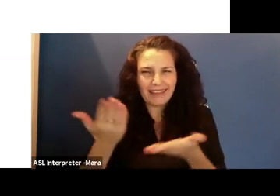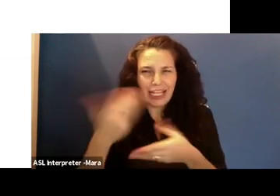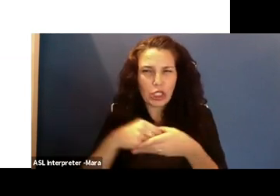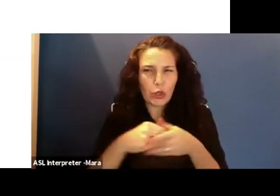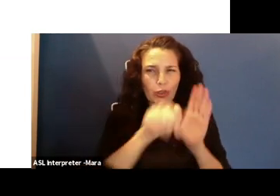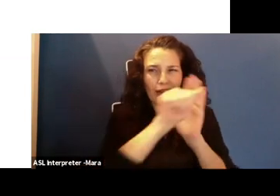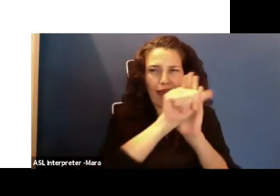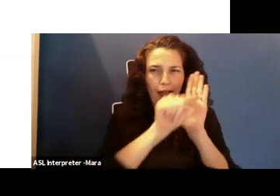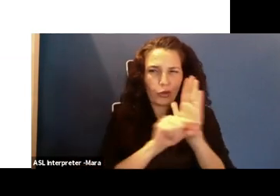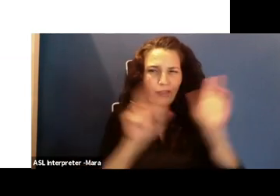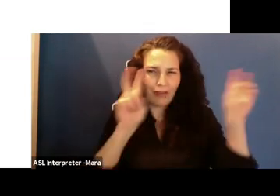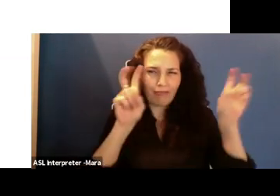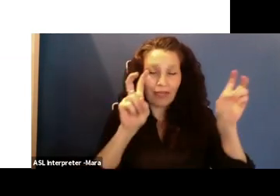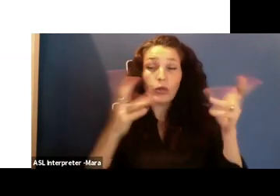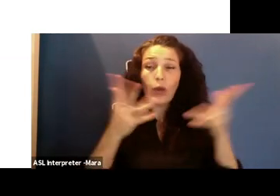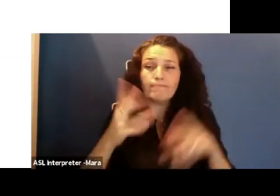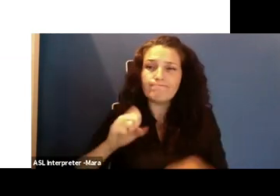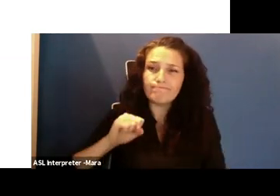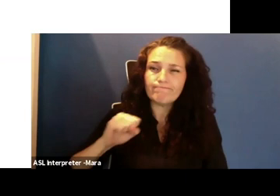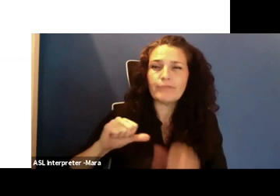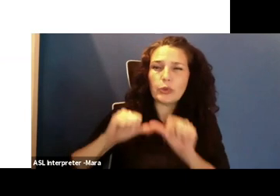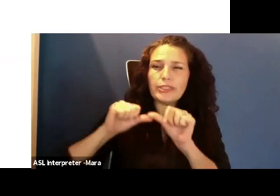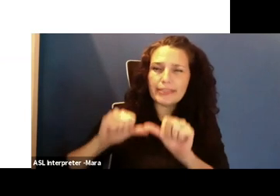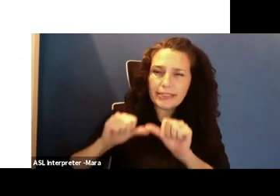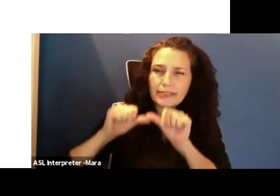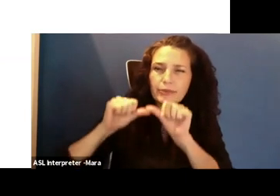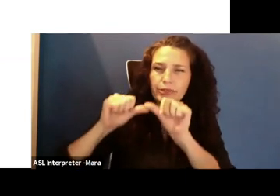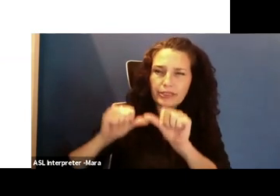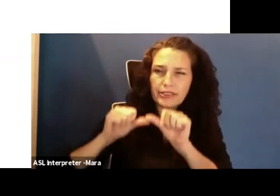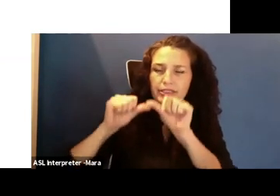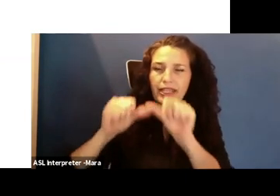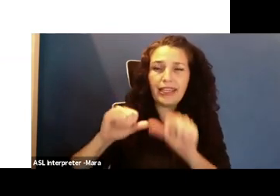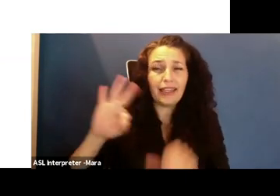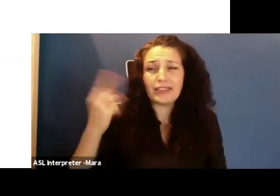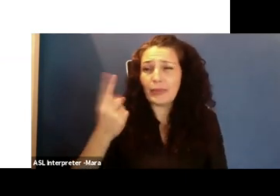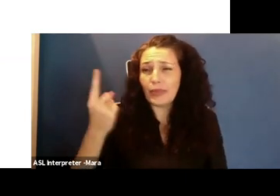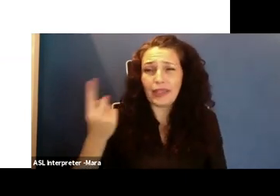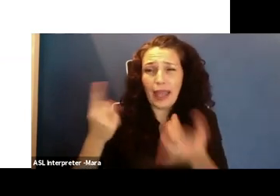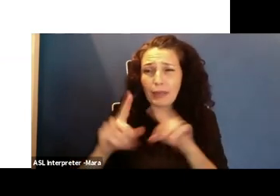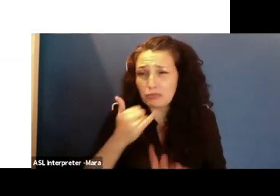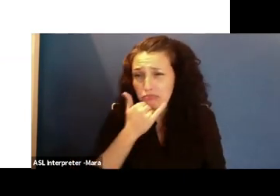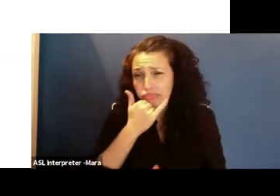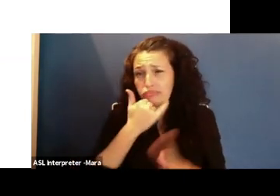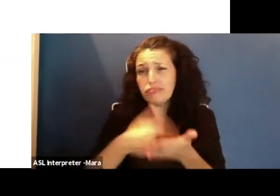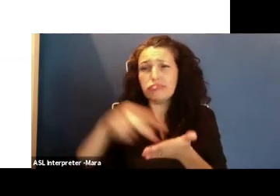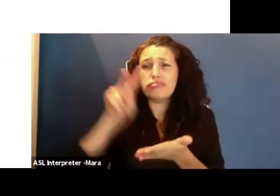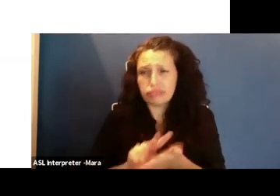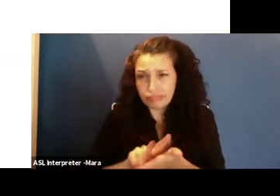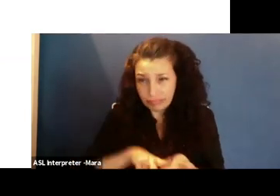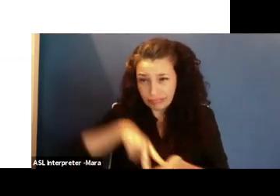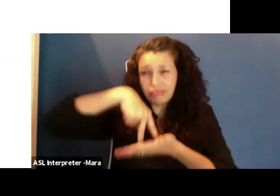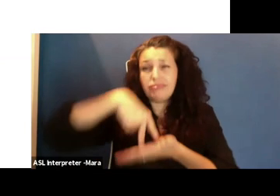resilient. That is the ability to bounce back when something happens. If you can do that, you'll be